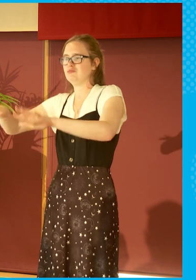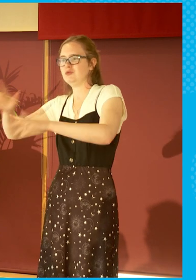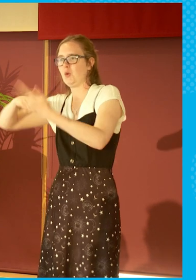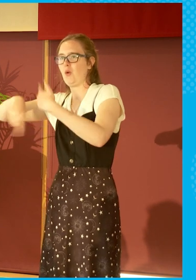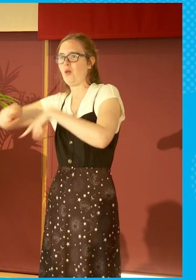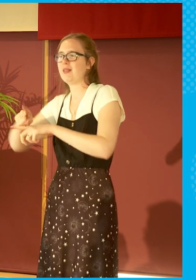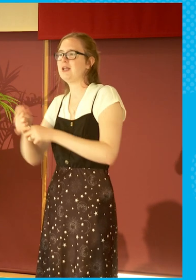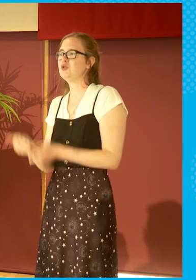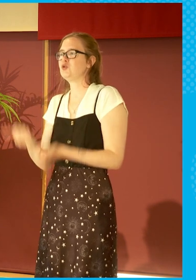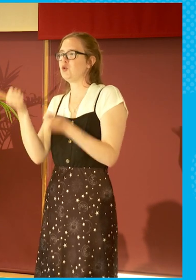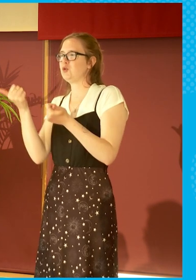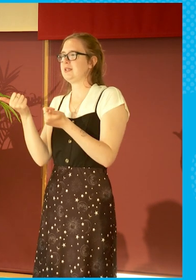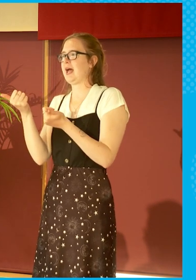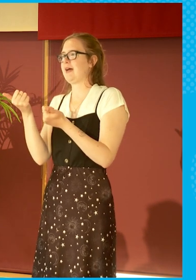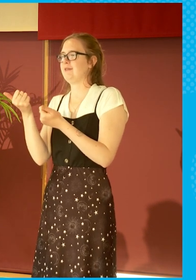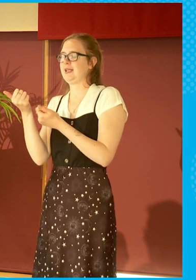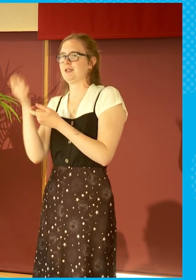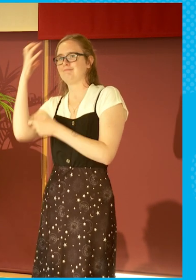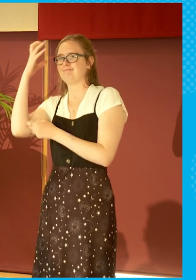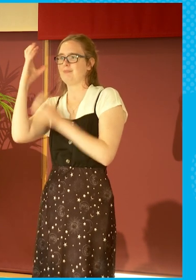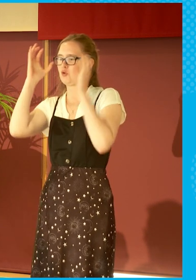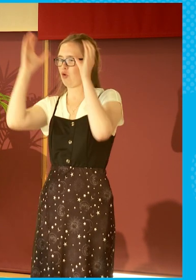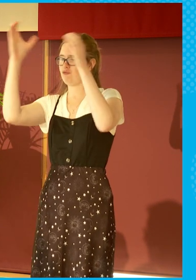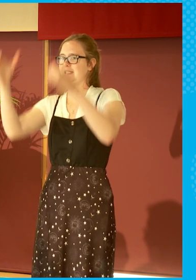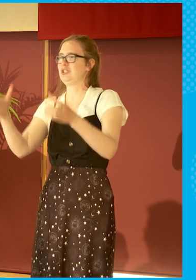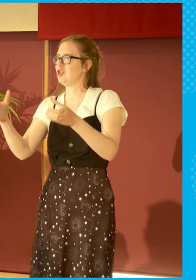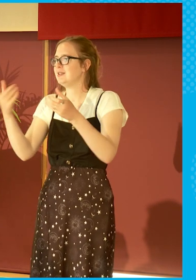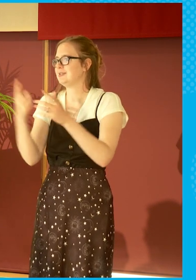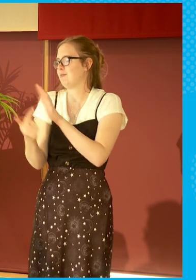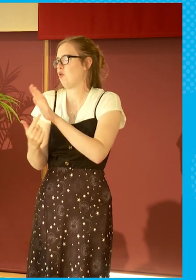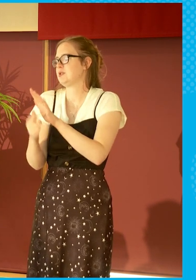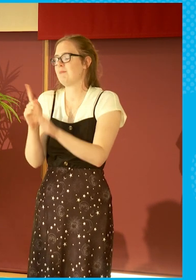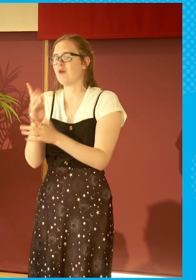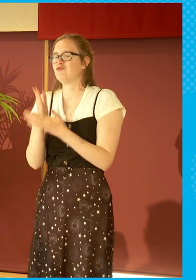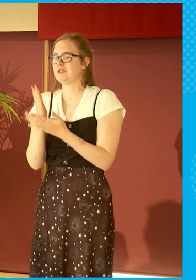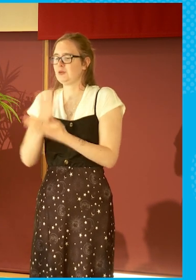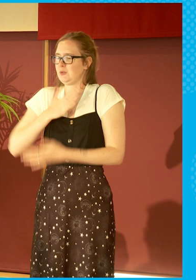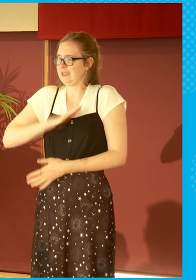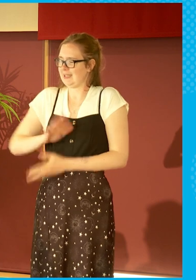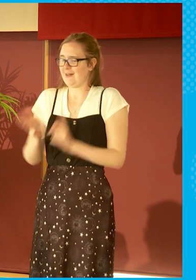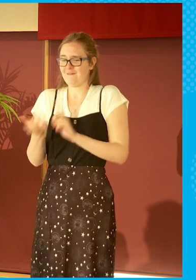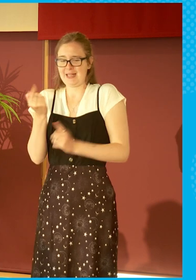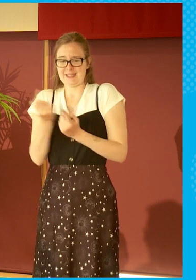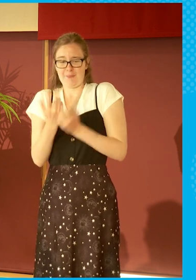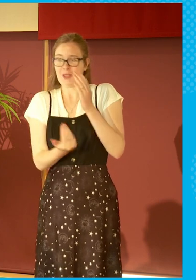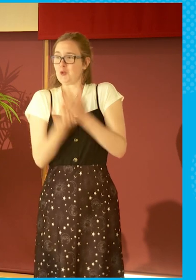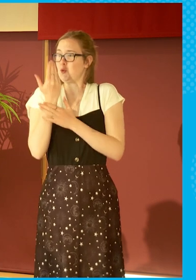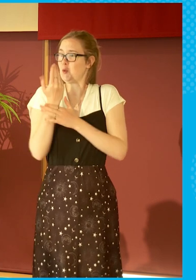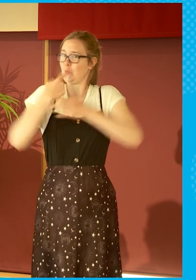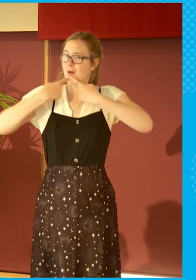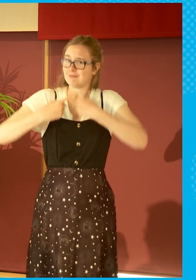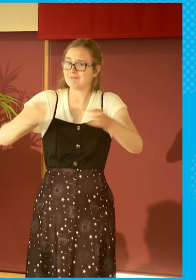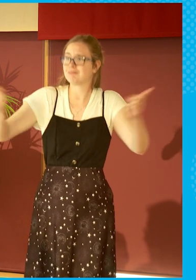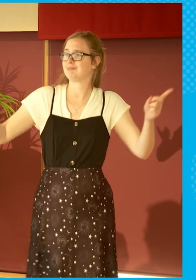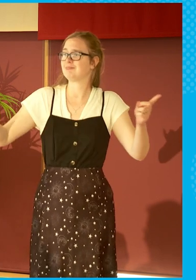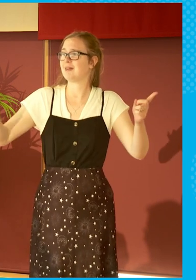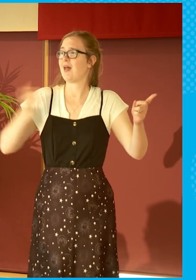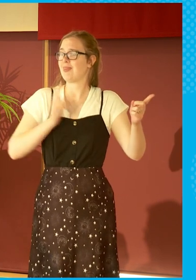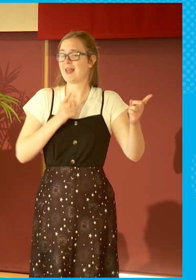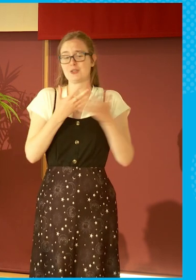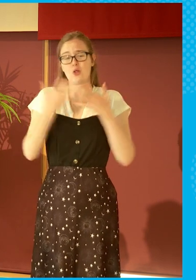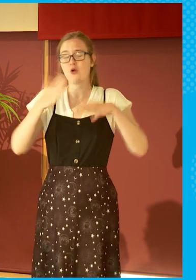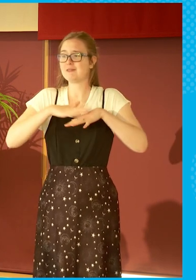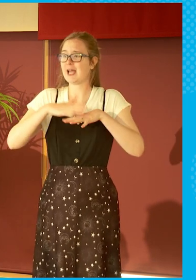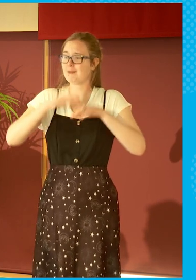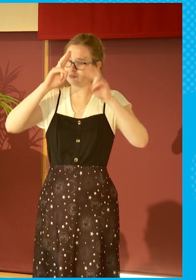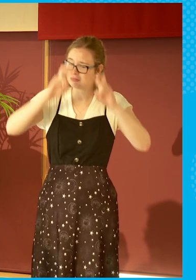know. mean, it's fine to have a coronation and so on. But the essence of journalism being find out something new and tell people, that takes a long time and